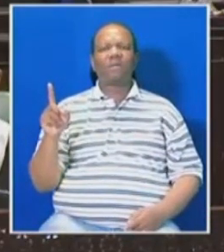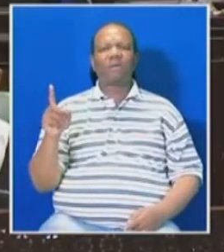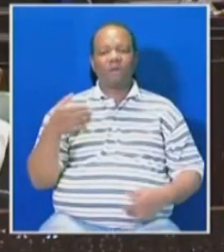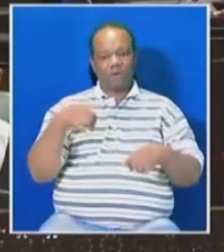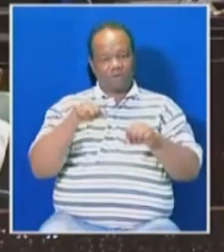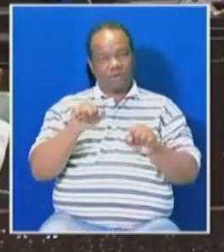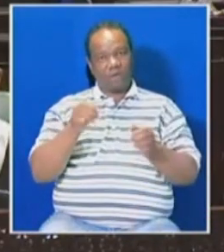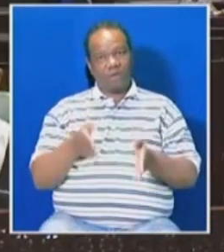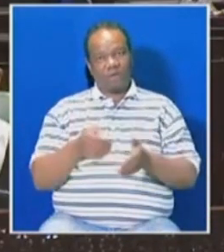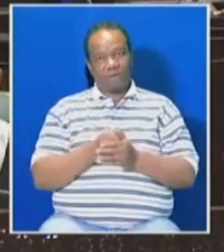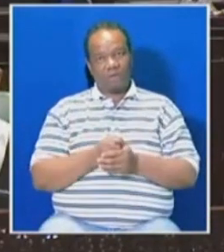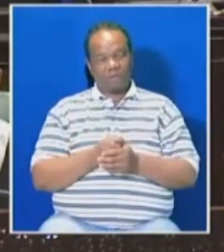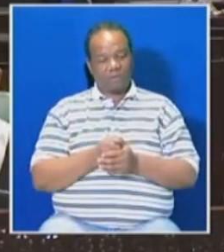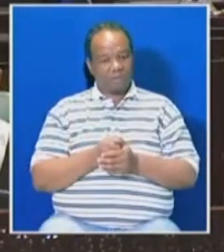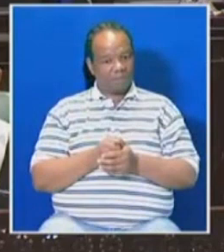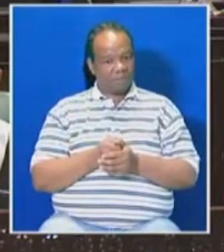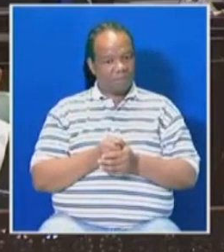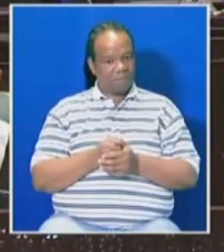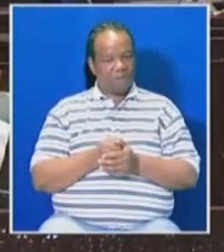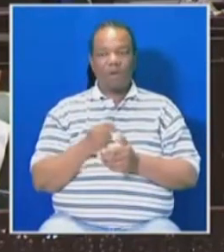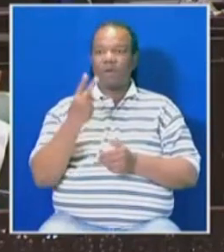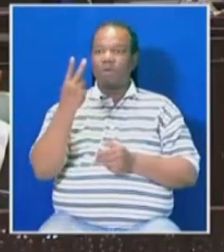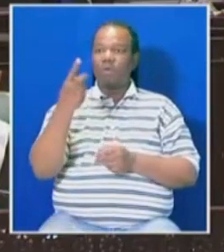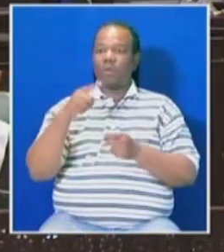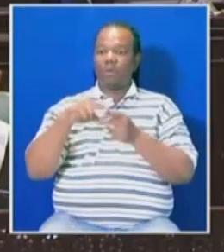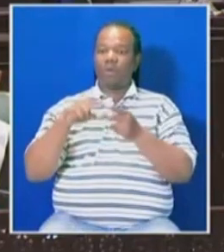Chairperson, I have two points of orders.